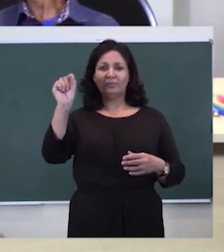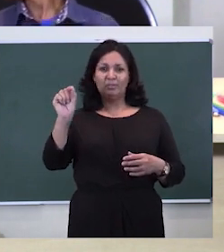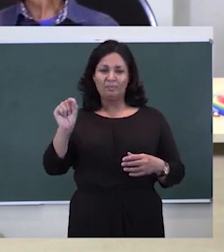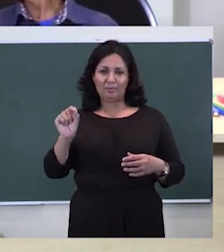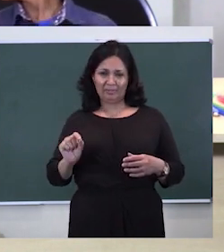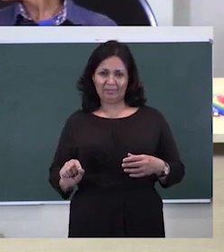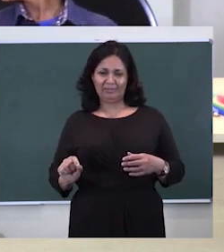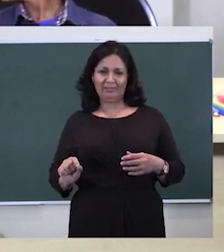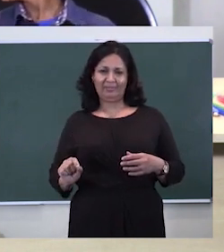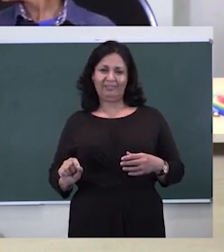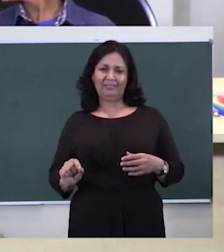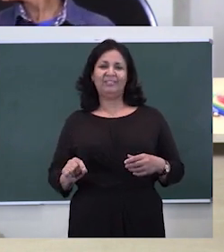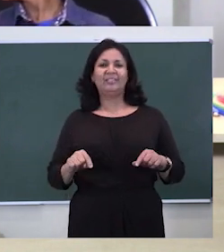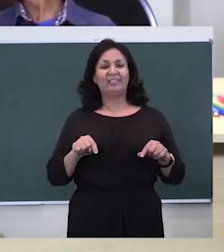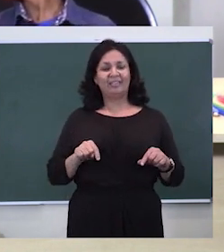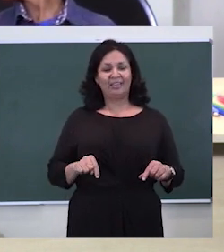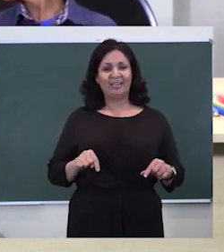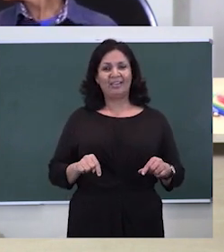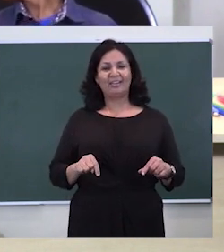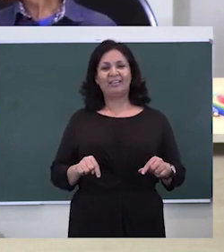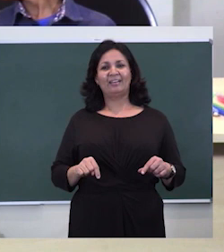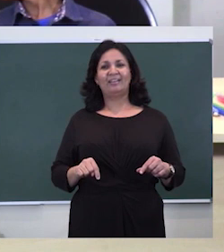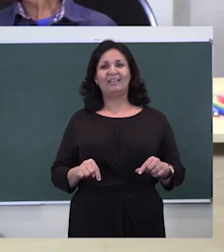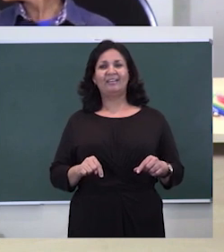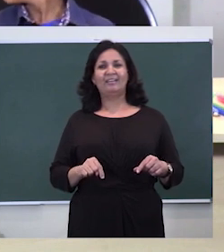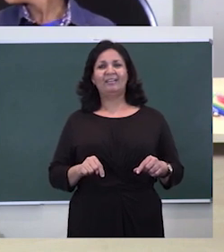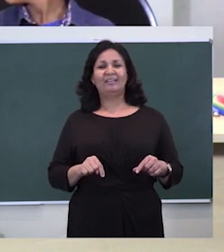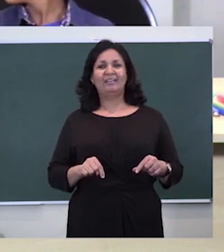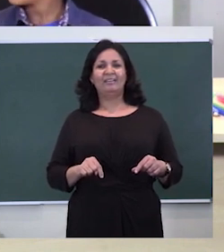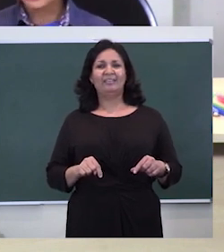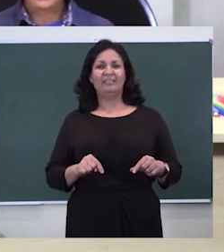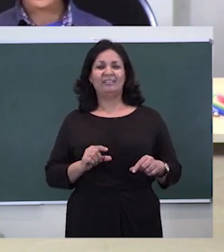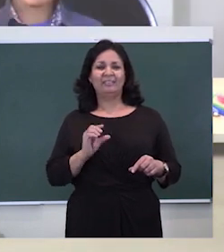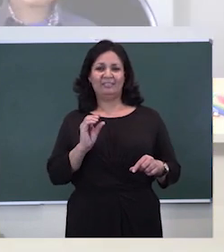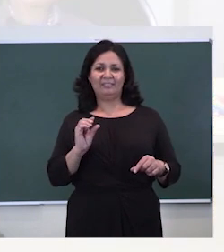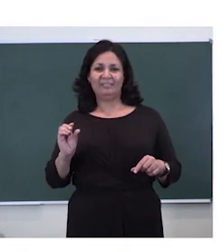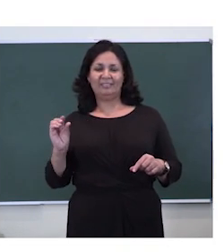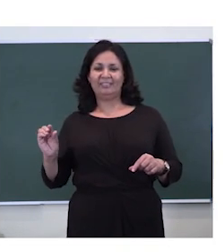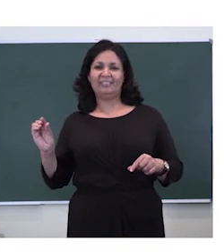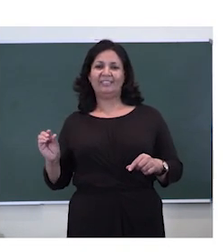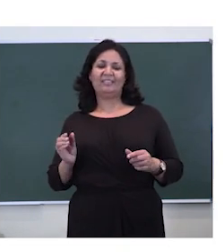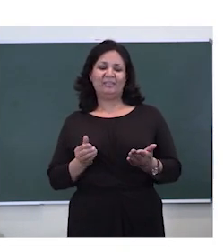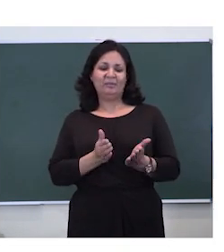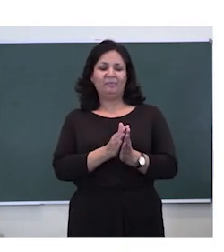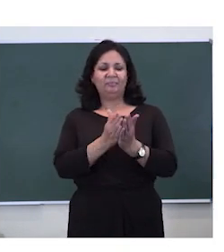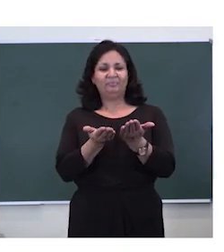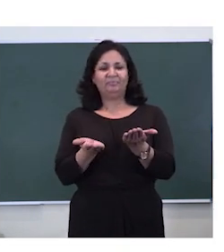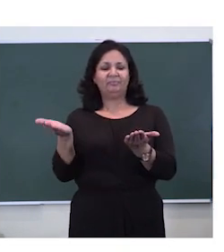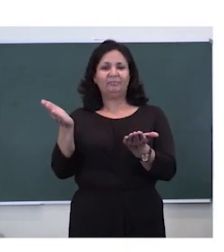we are now going to place things in order. Please turn to the next page on number